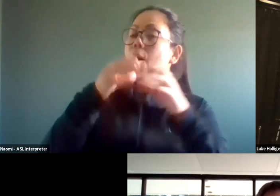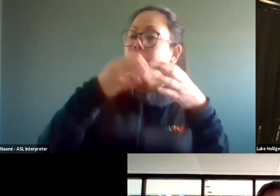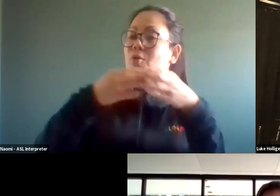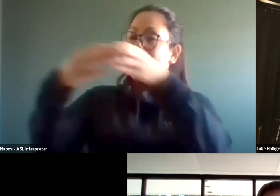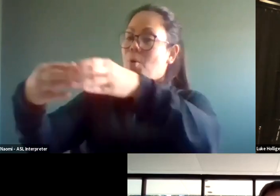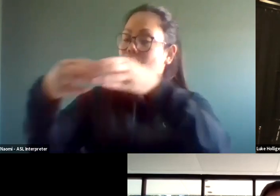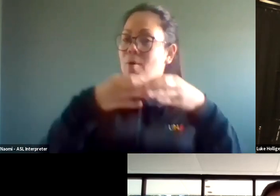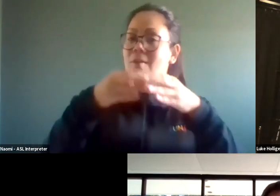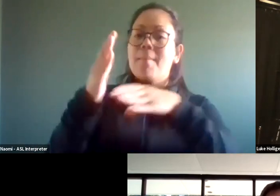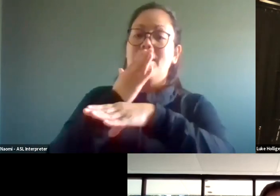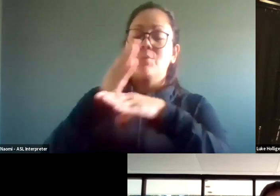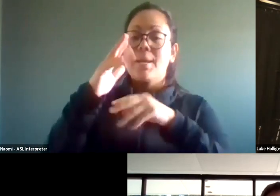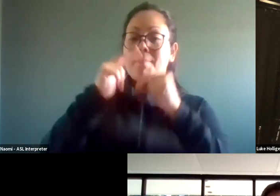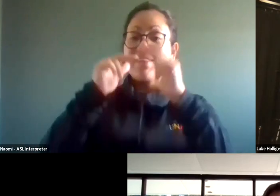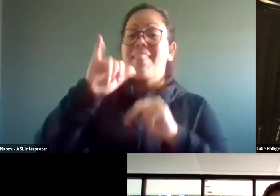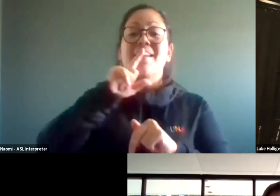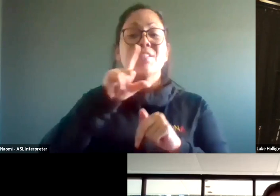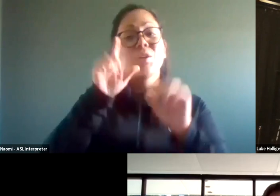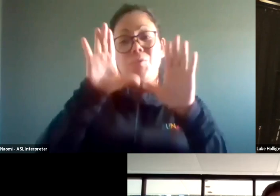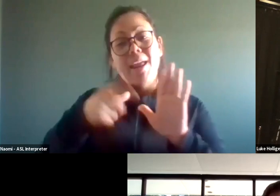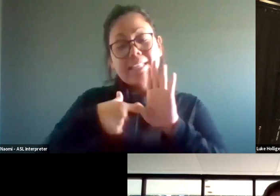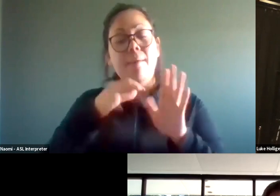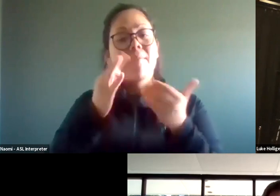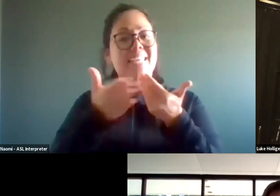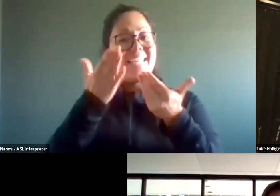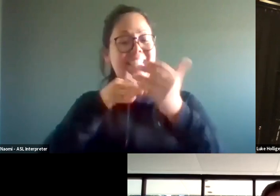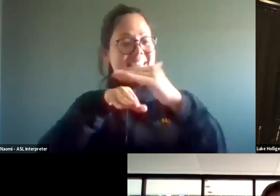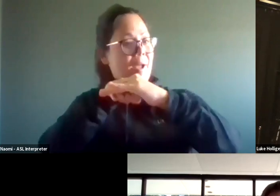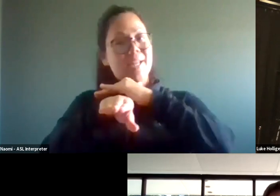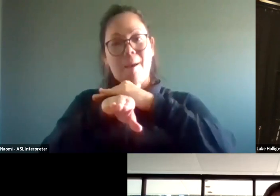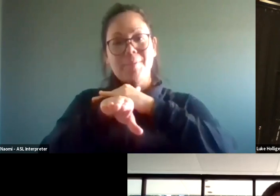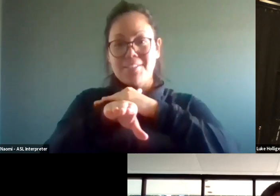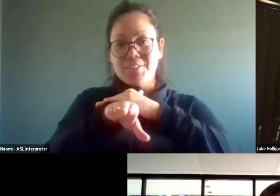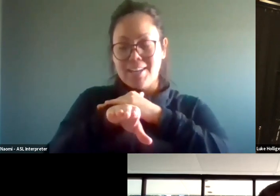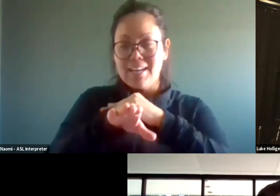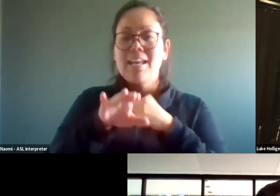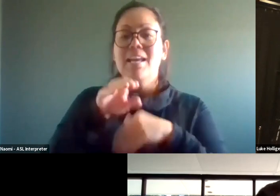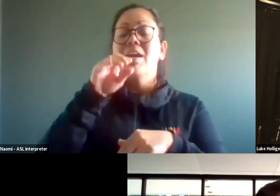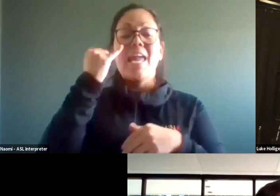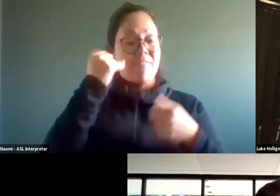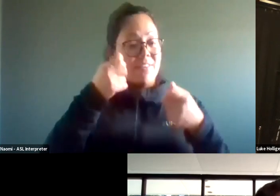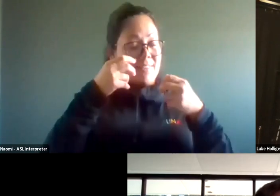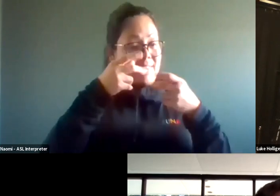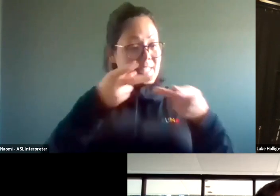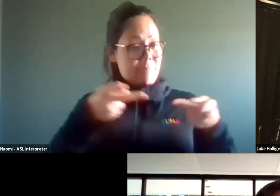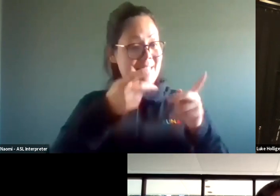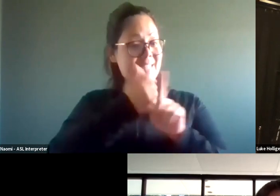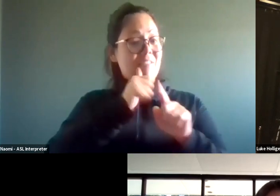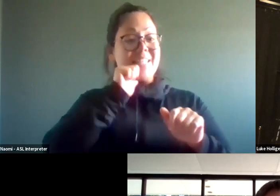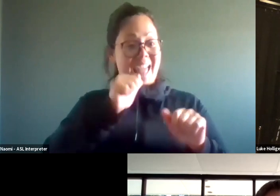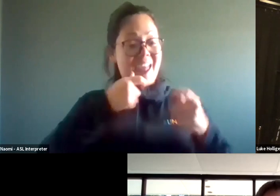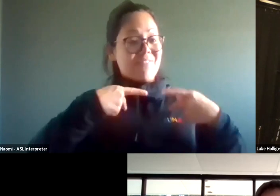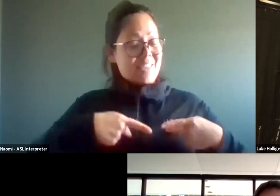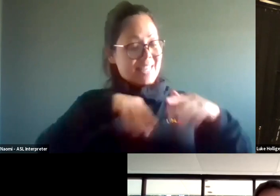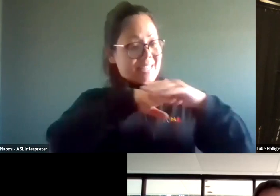that's a really good example of an easy accommodation that you can make when the space is not physically accessible. So,